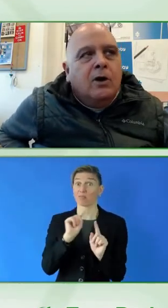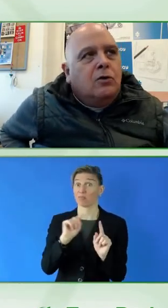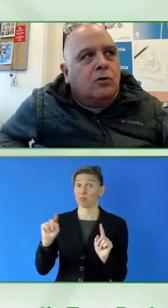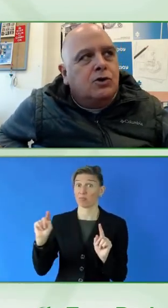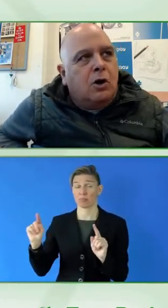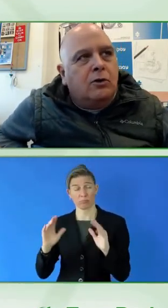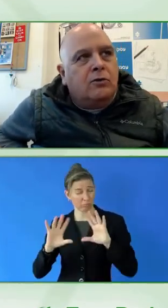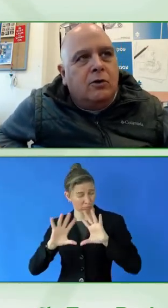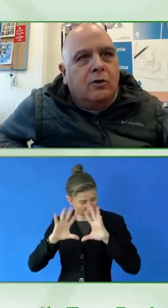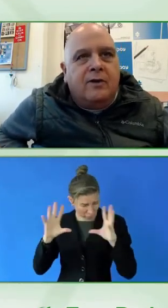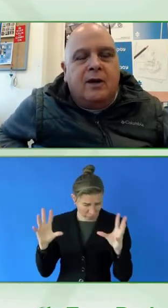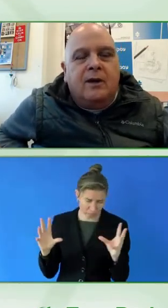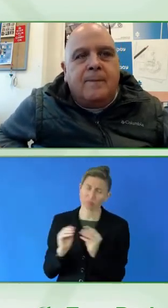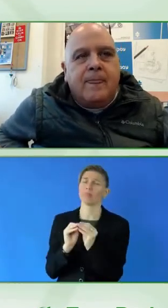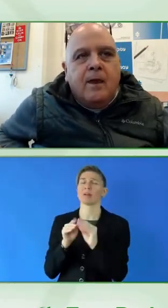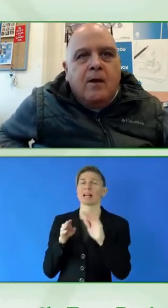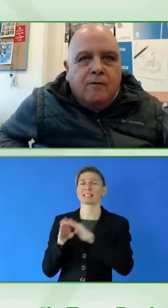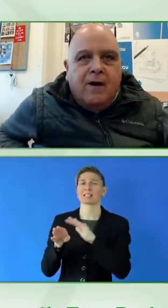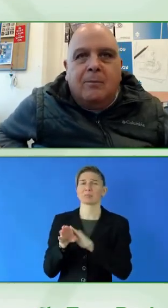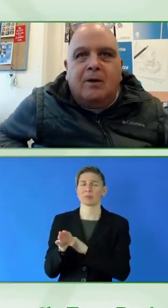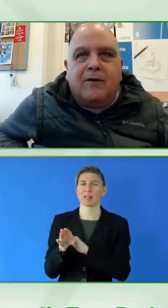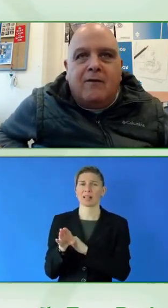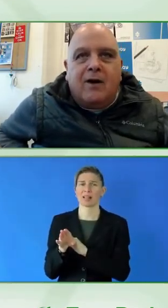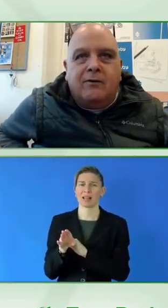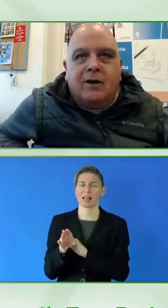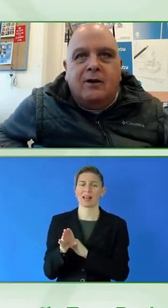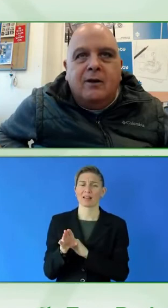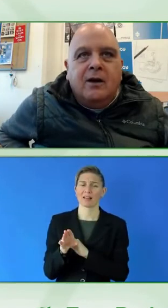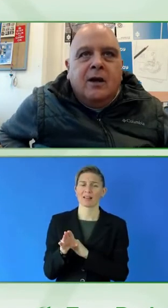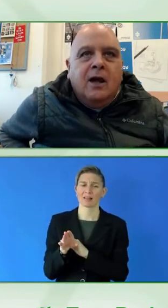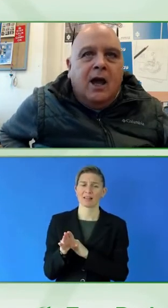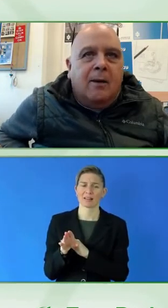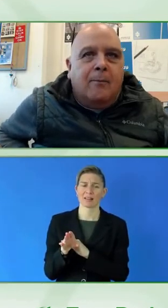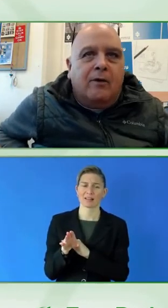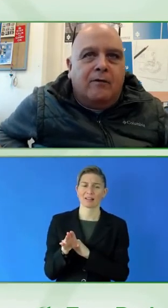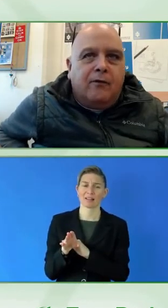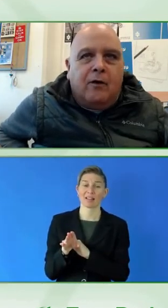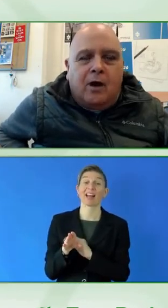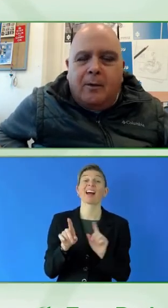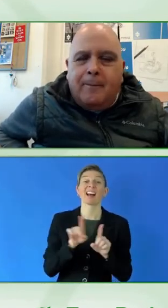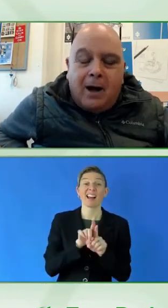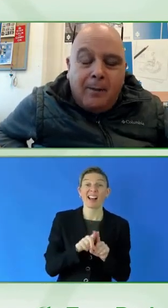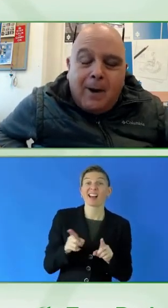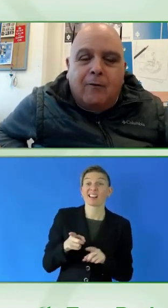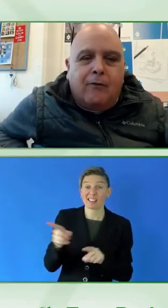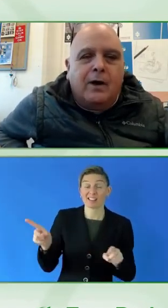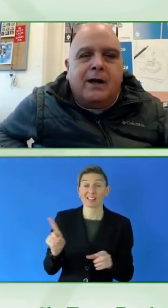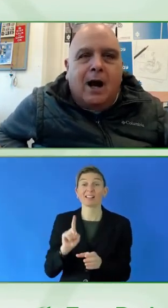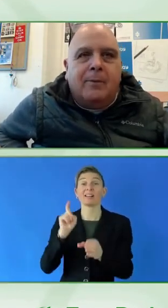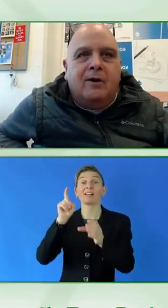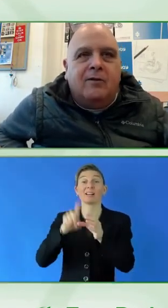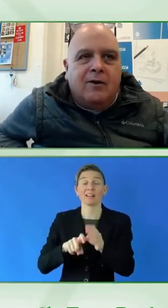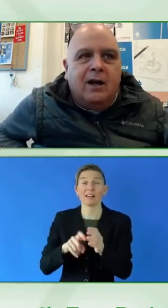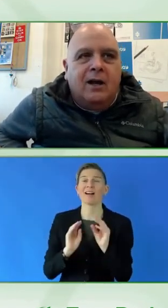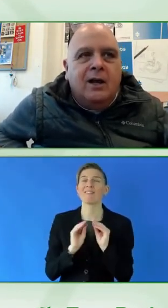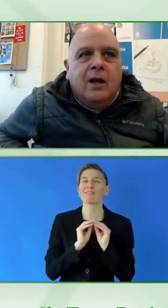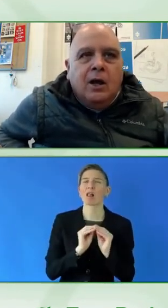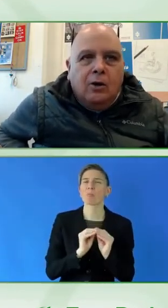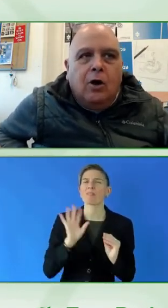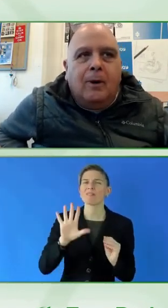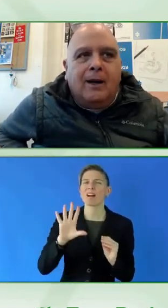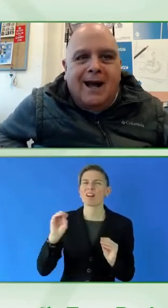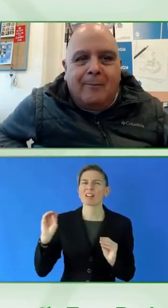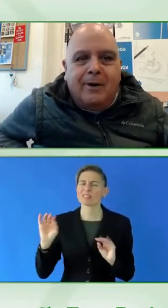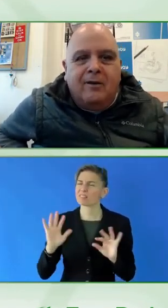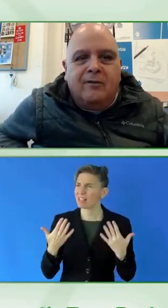proud to join to the valuable 500 and more than four, about 40 companies is very